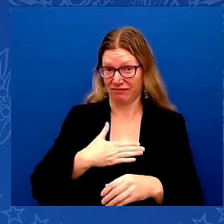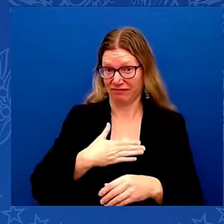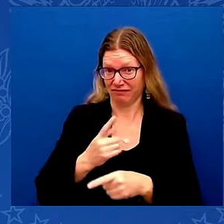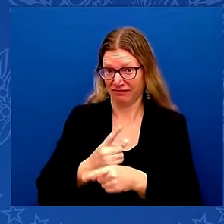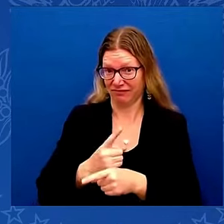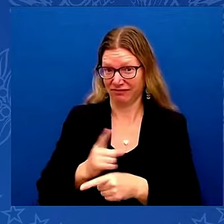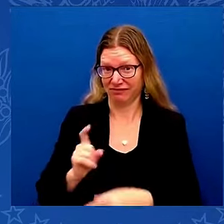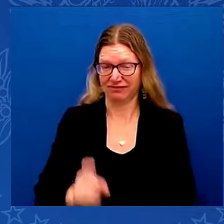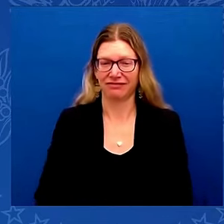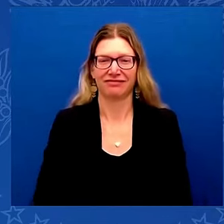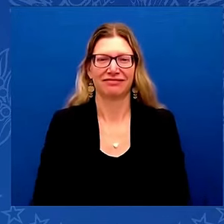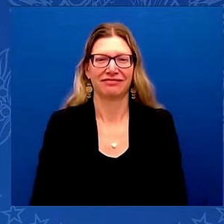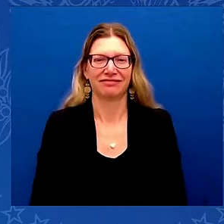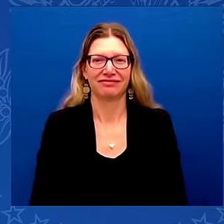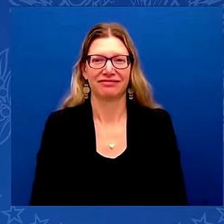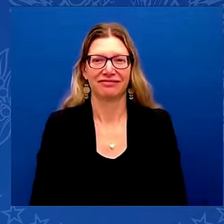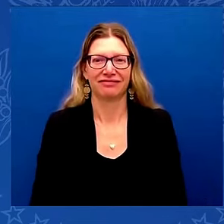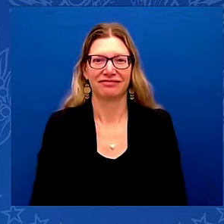Thank you. Thank you.